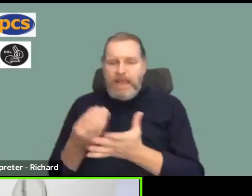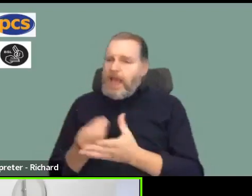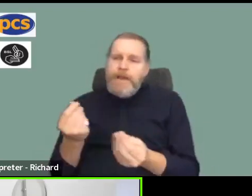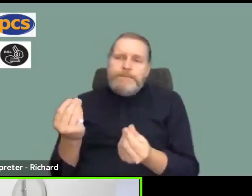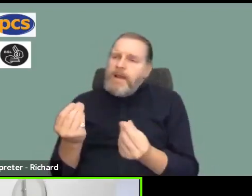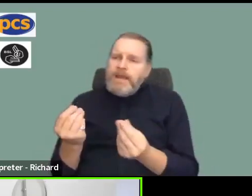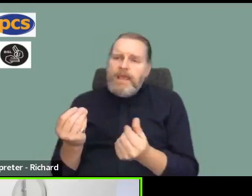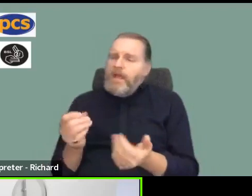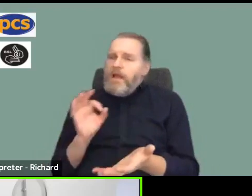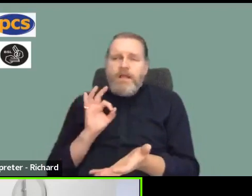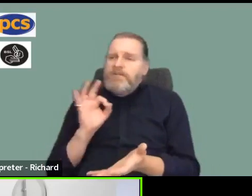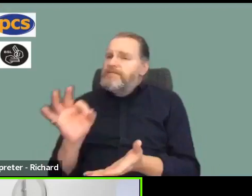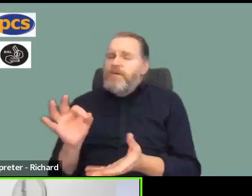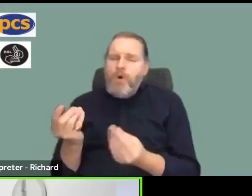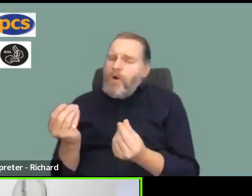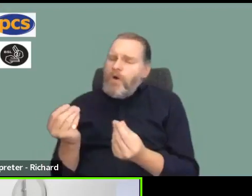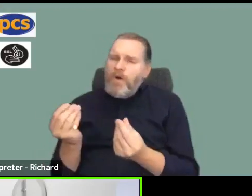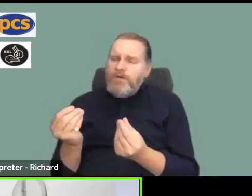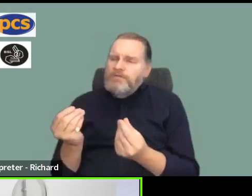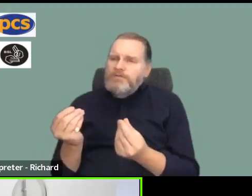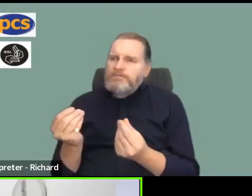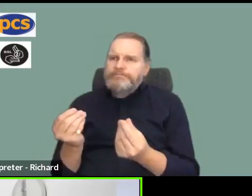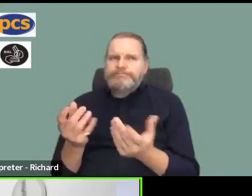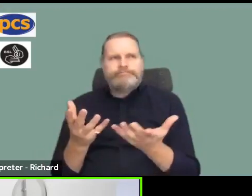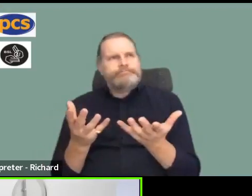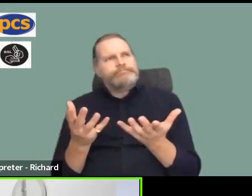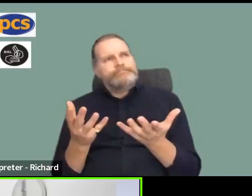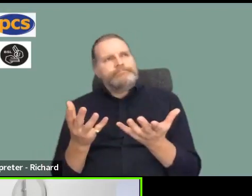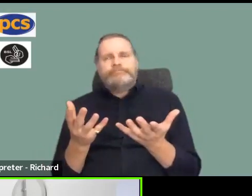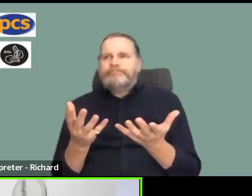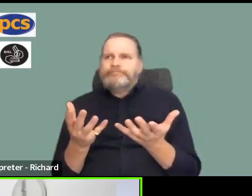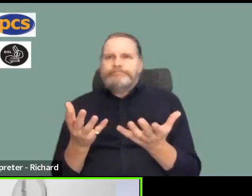afford to strike, so we need to counter that, don't we?